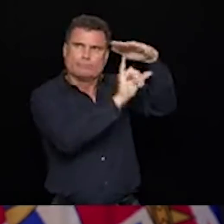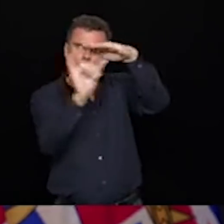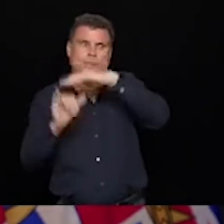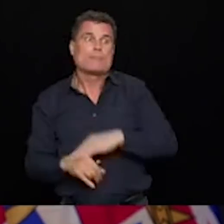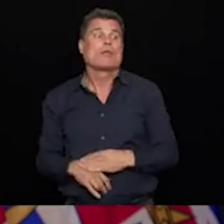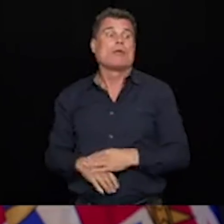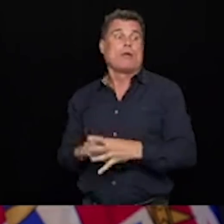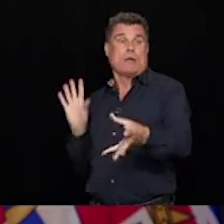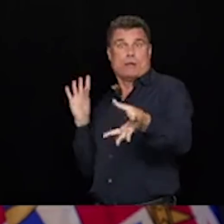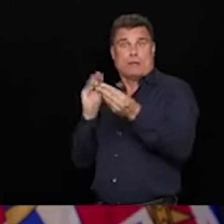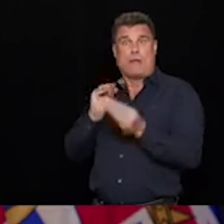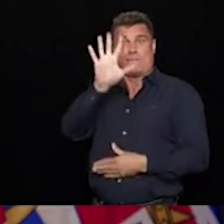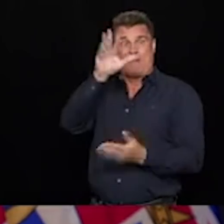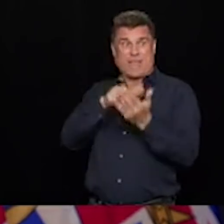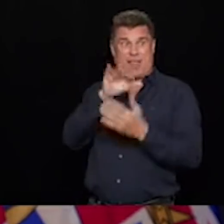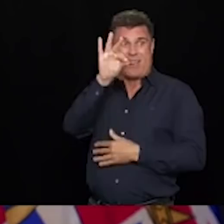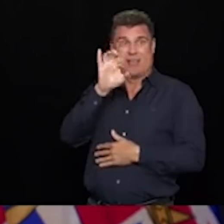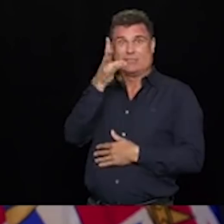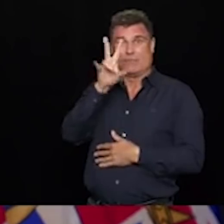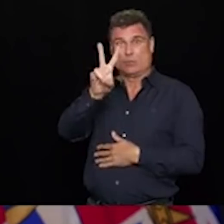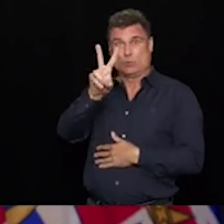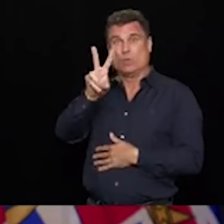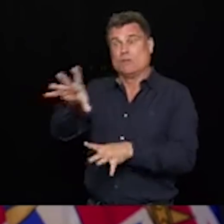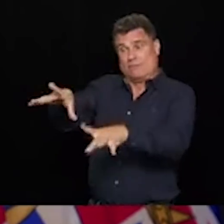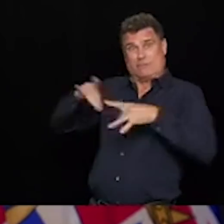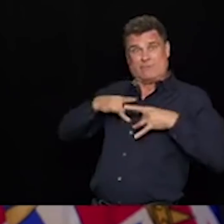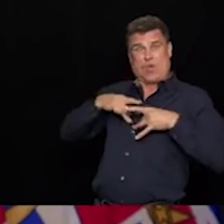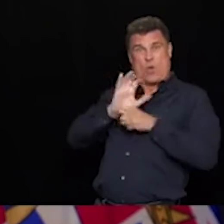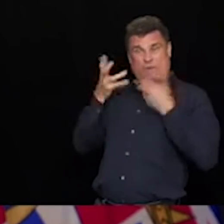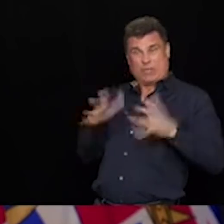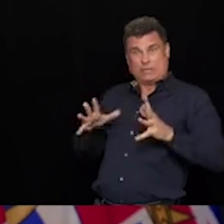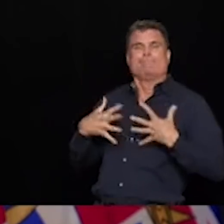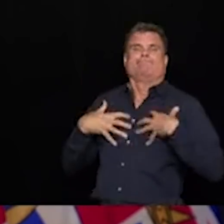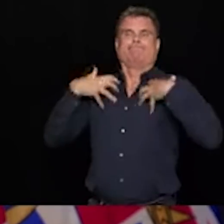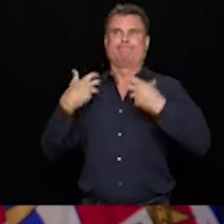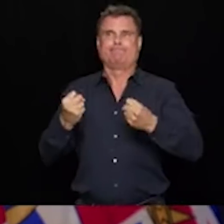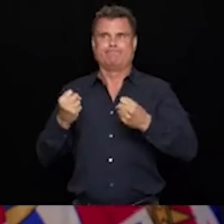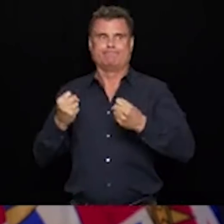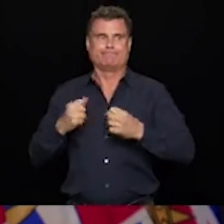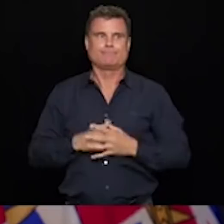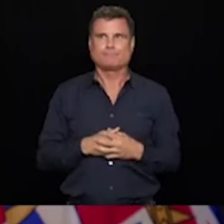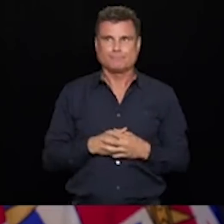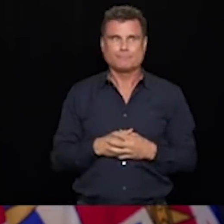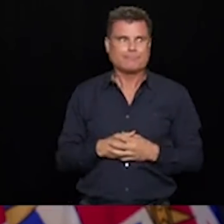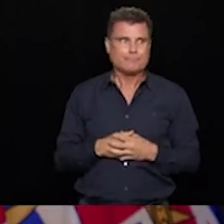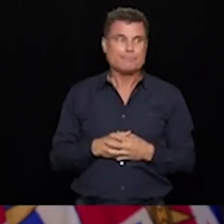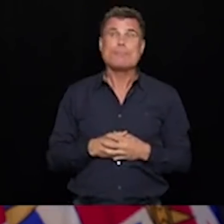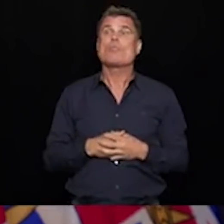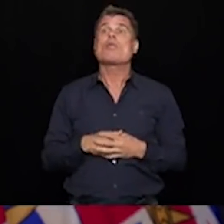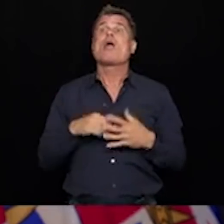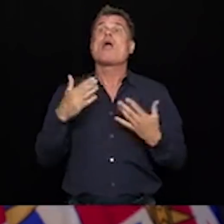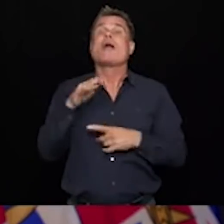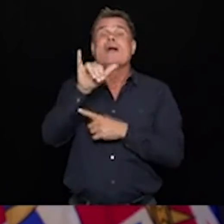We have one additional health care outbreak to report today. That's at Yale Townhouse, a long-term care facility in Vancouver Coastal Health, where